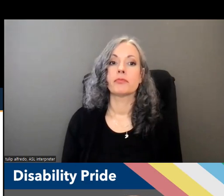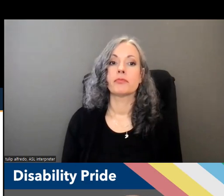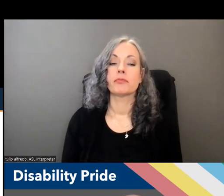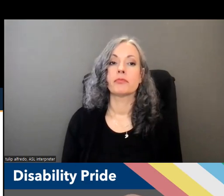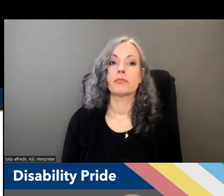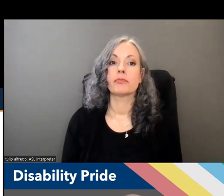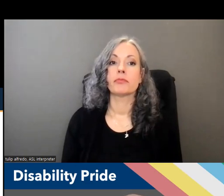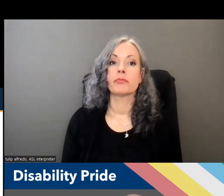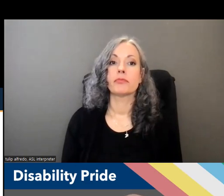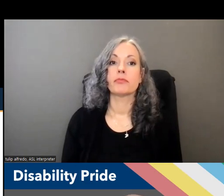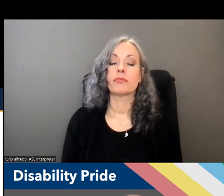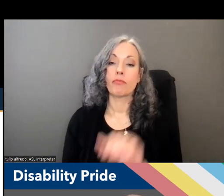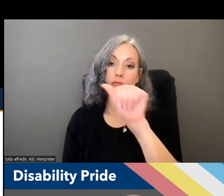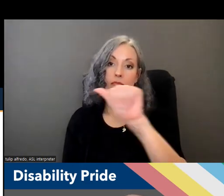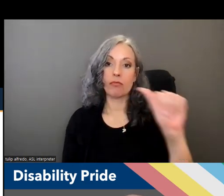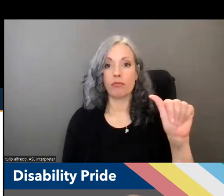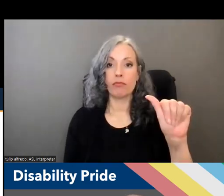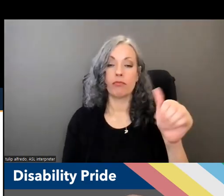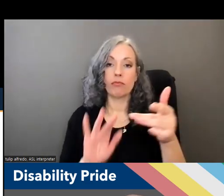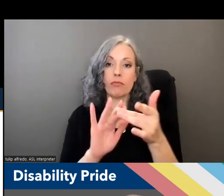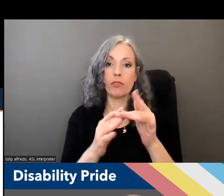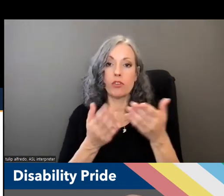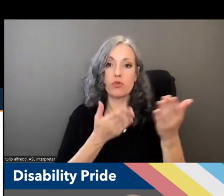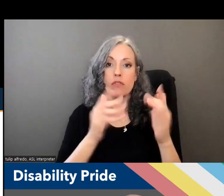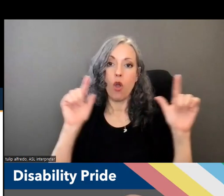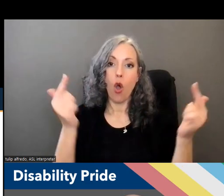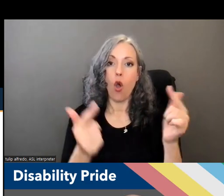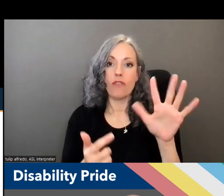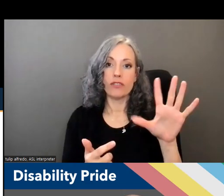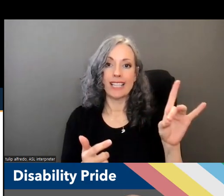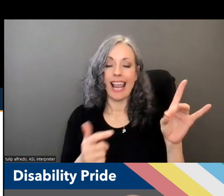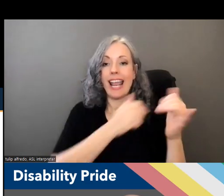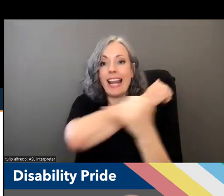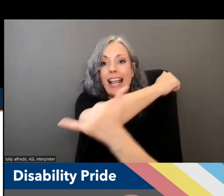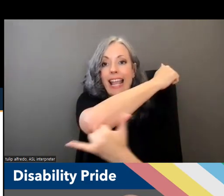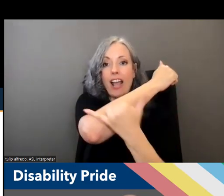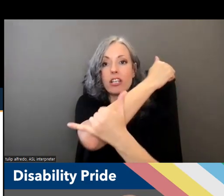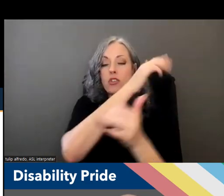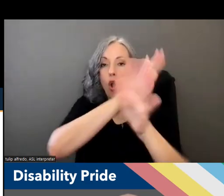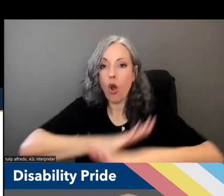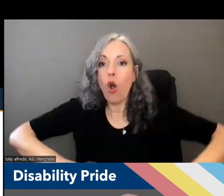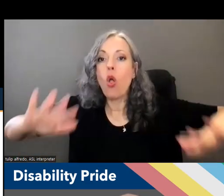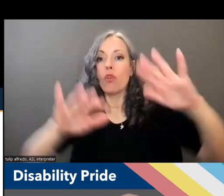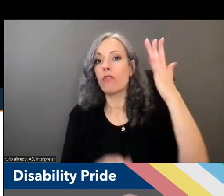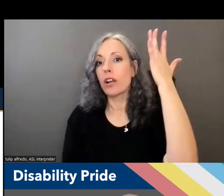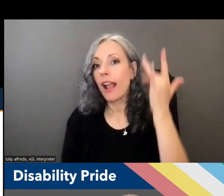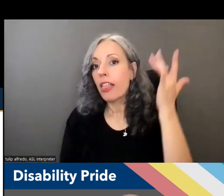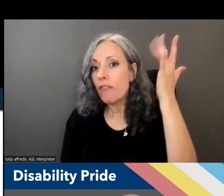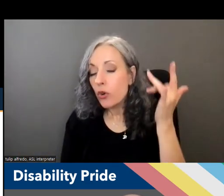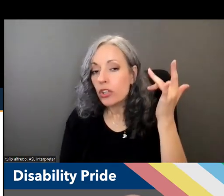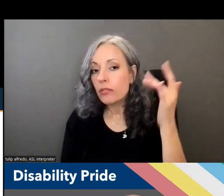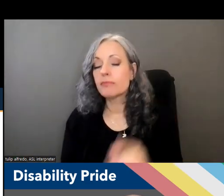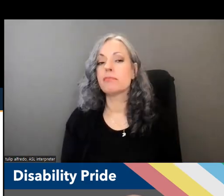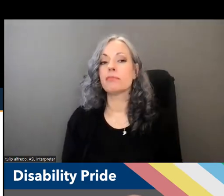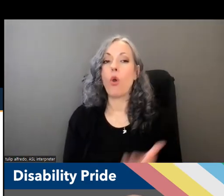our aaa network serves all 58 counties in every part of california we wanted to share with you